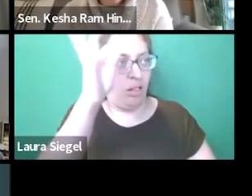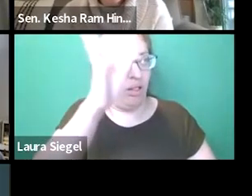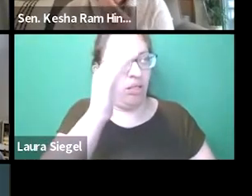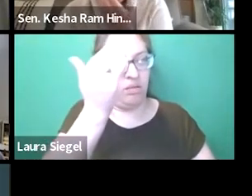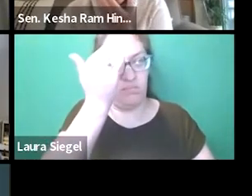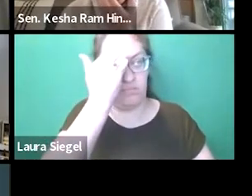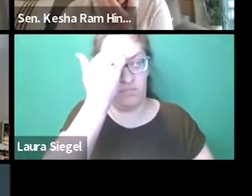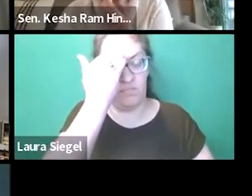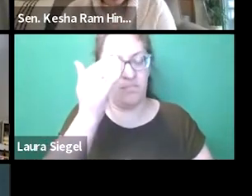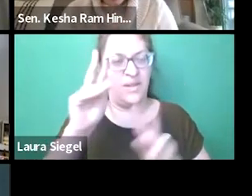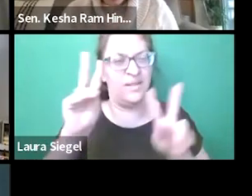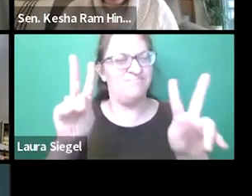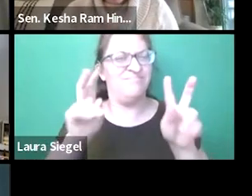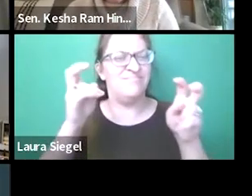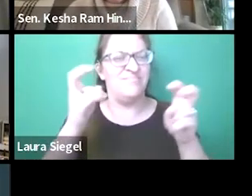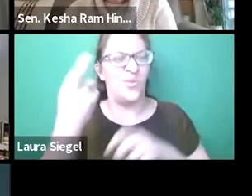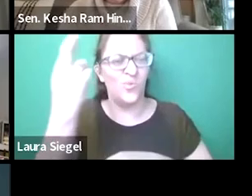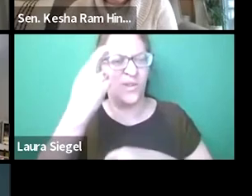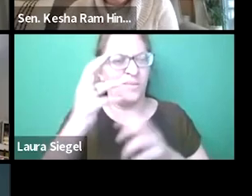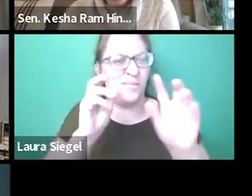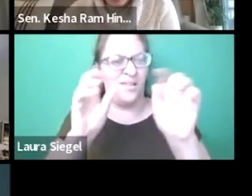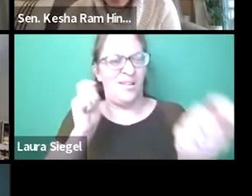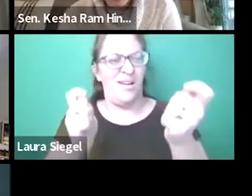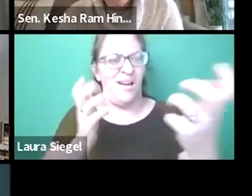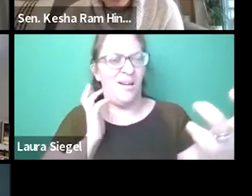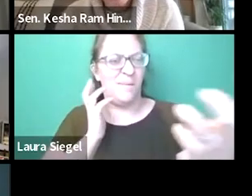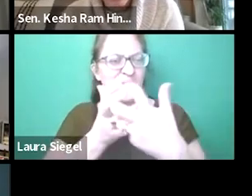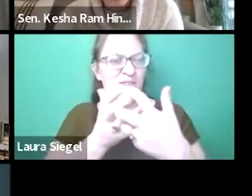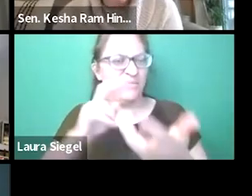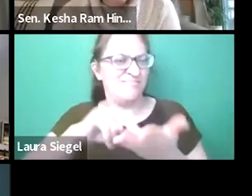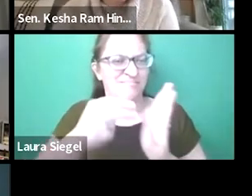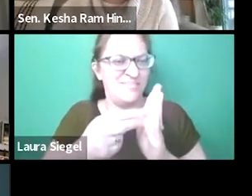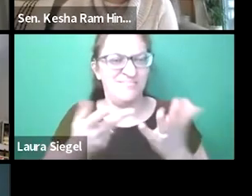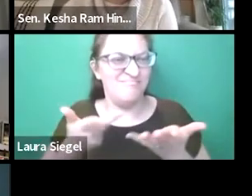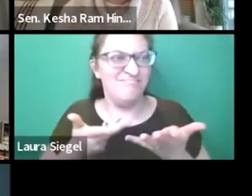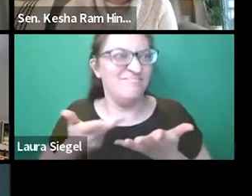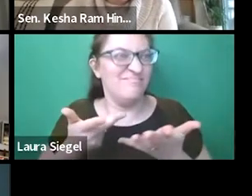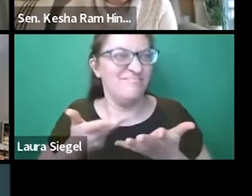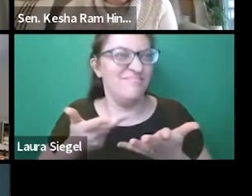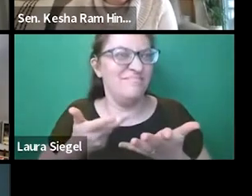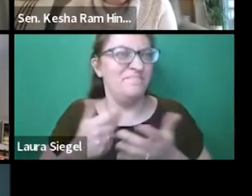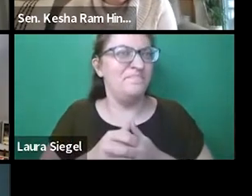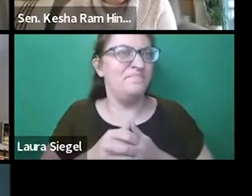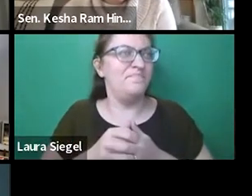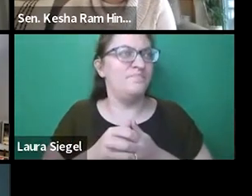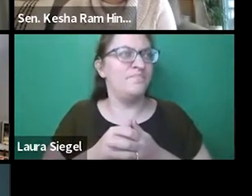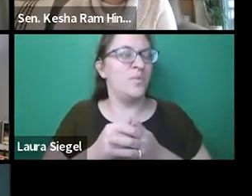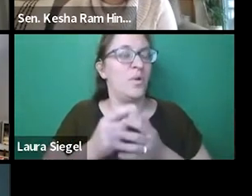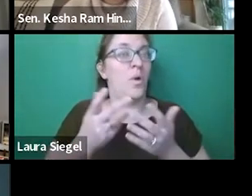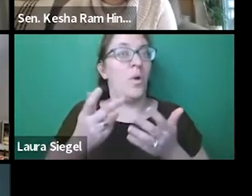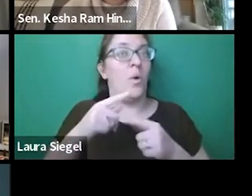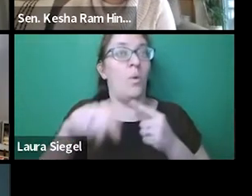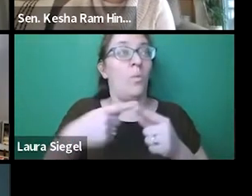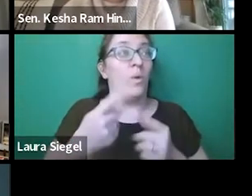lack basic knowledge about the ADA and what reasonable accommodation truly means.